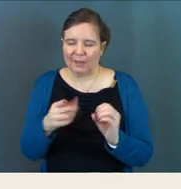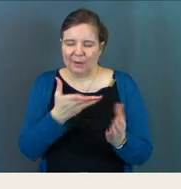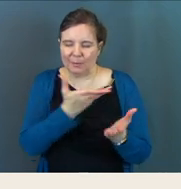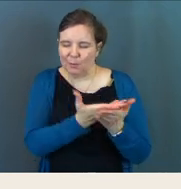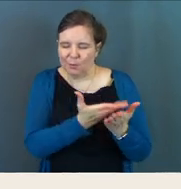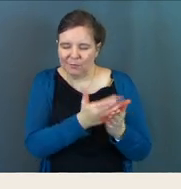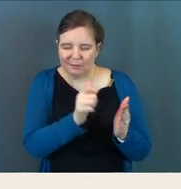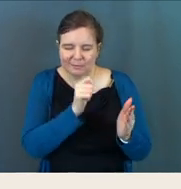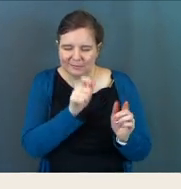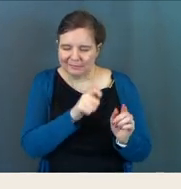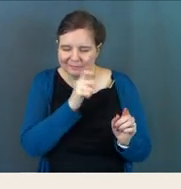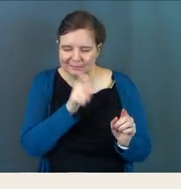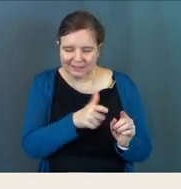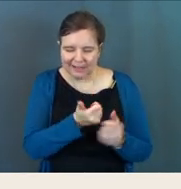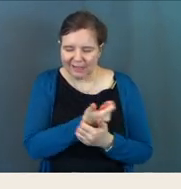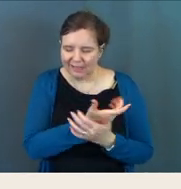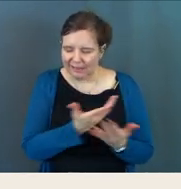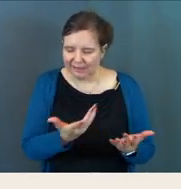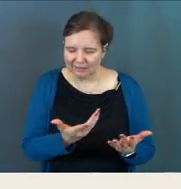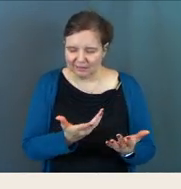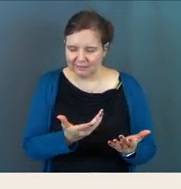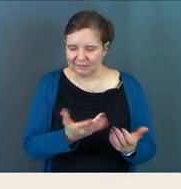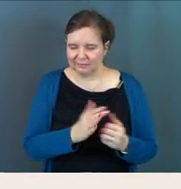proving himself or anything.